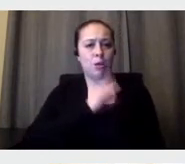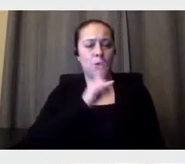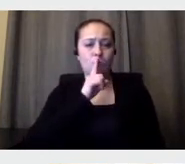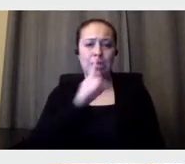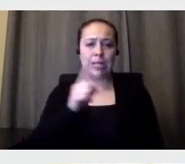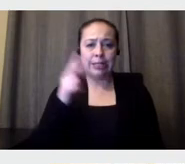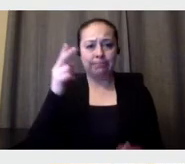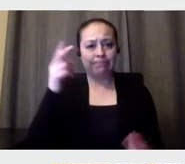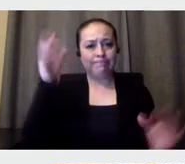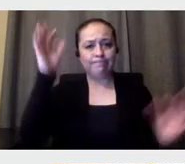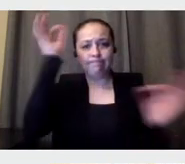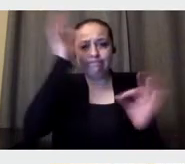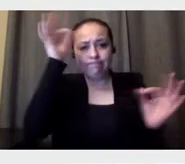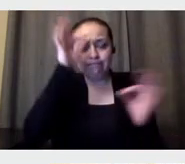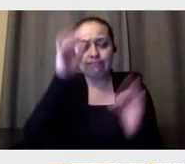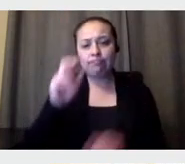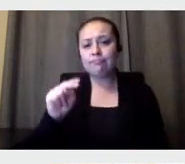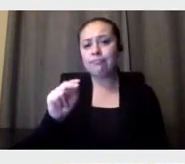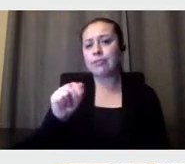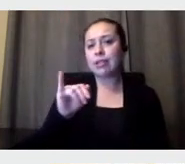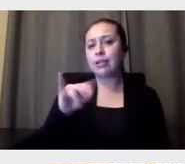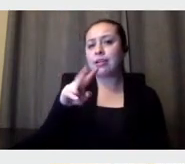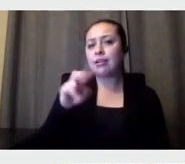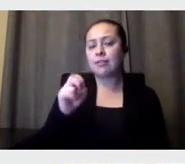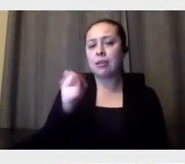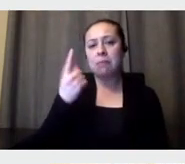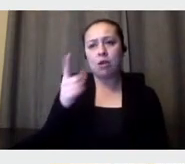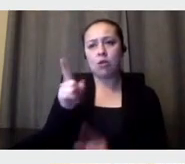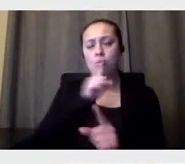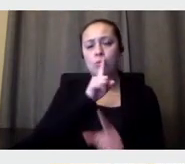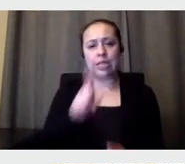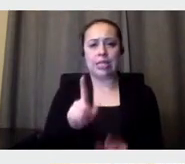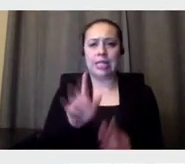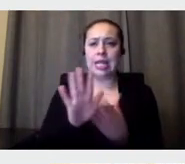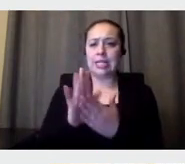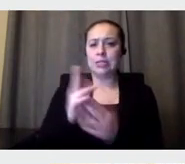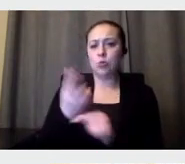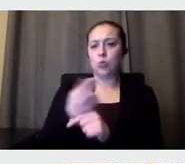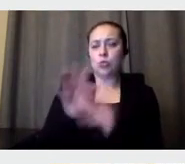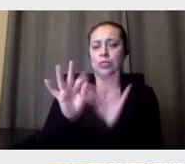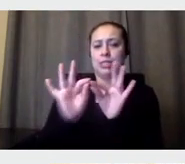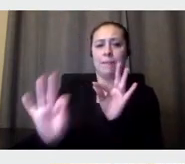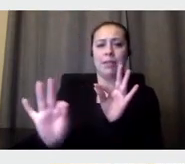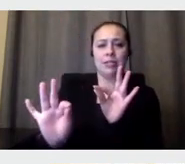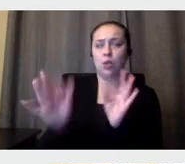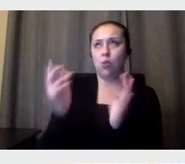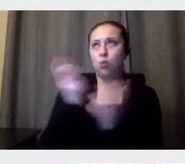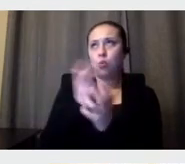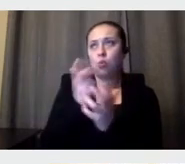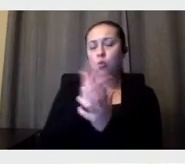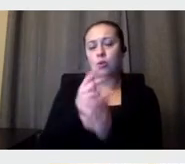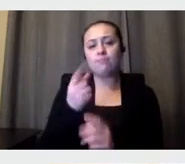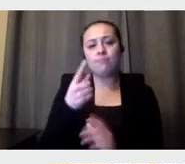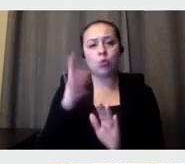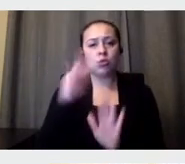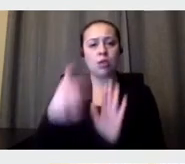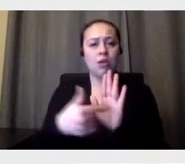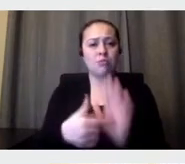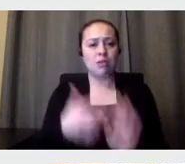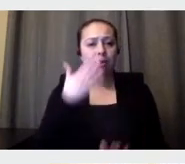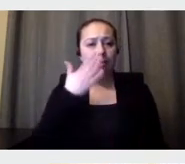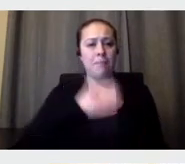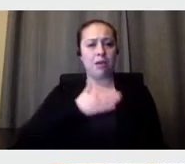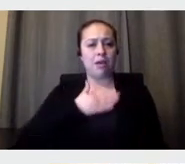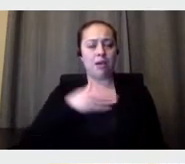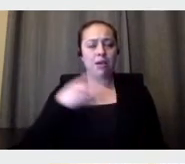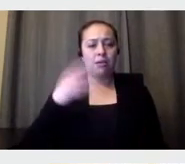And the, the use of simplicity was very good. As you, you saw a presentation. Imprenta us was huge here,